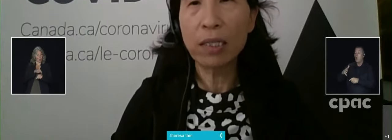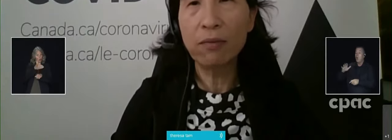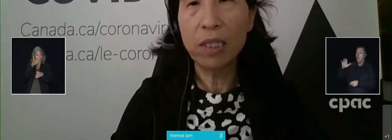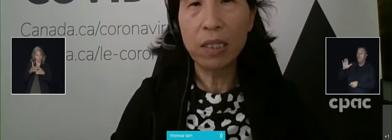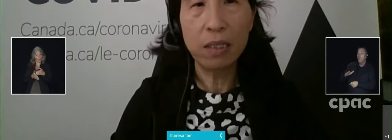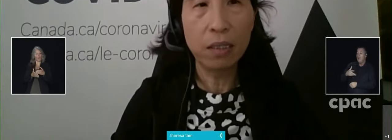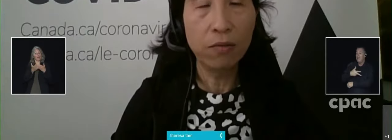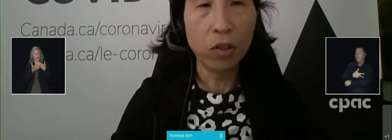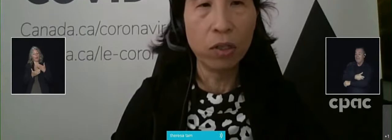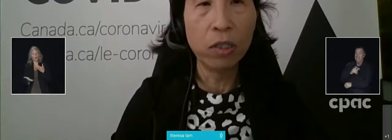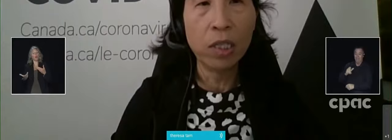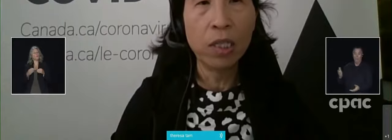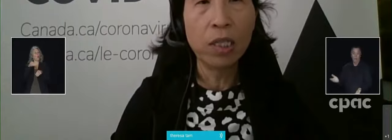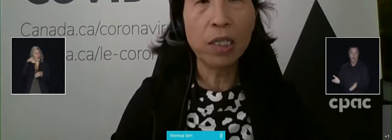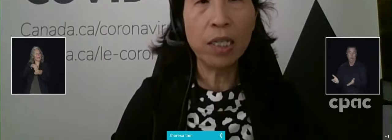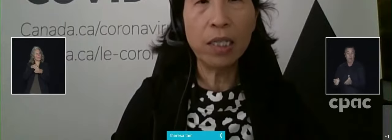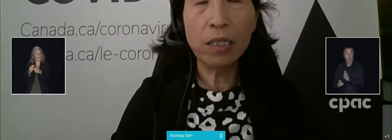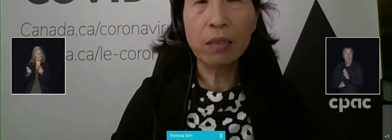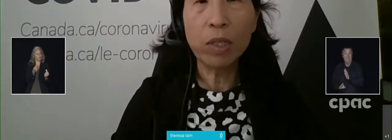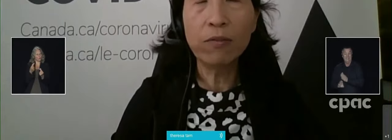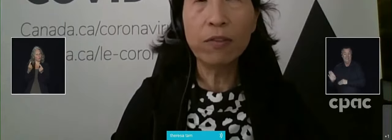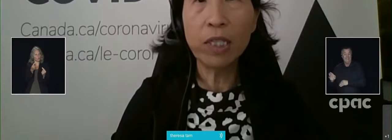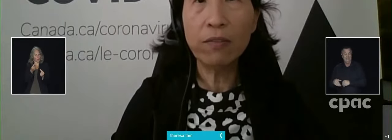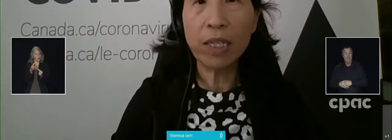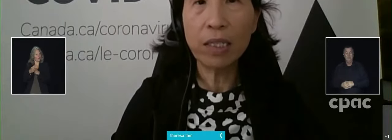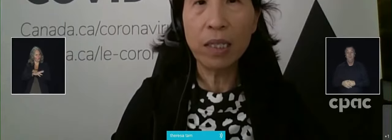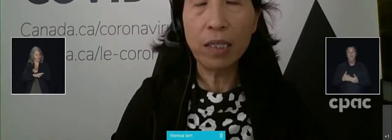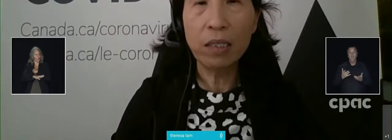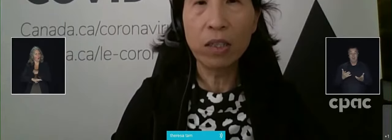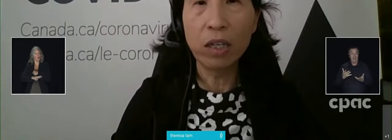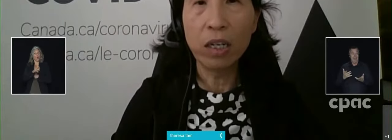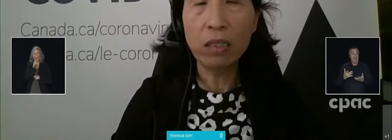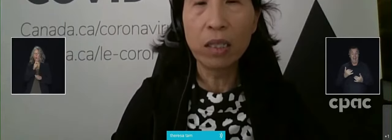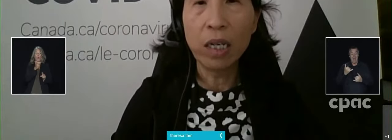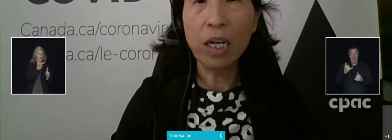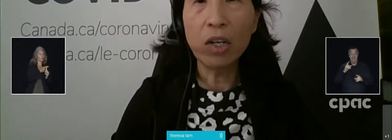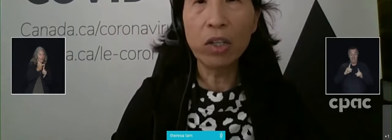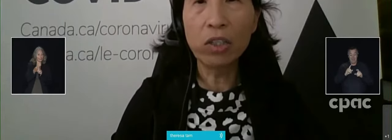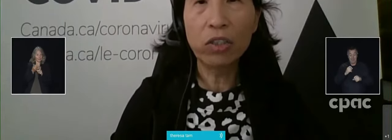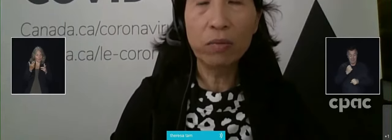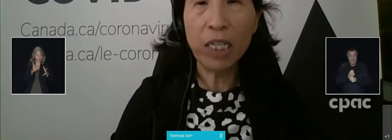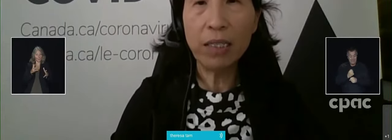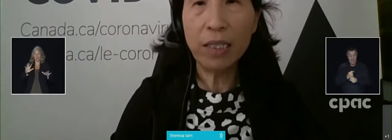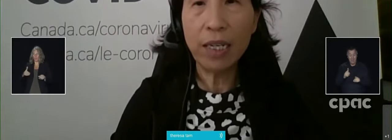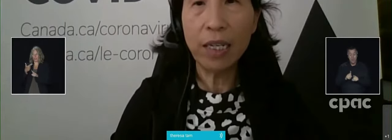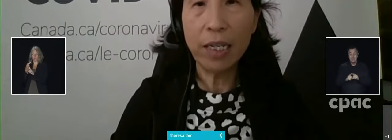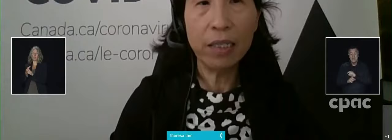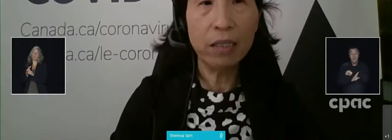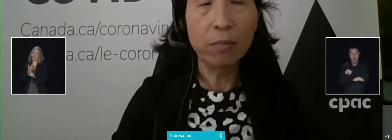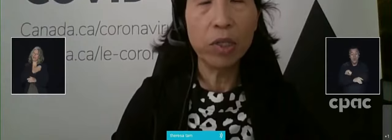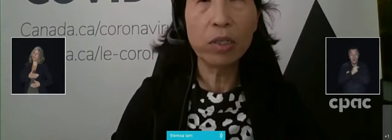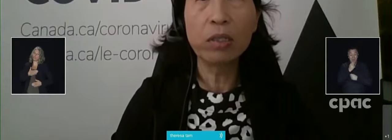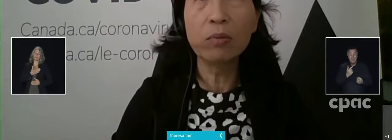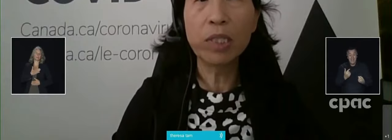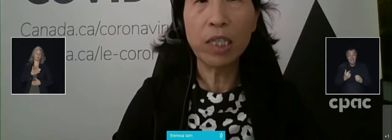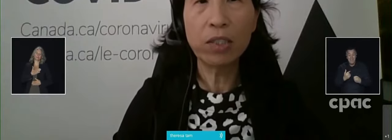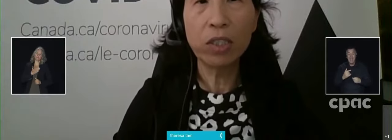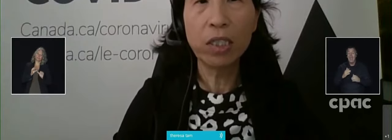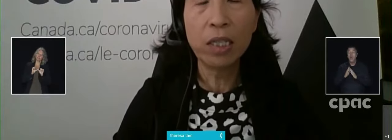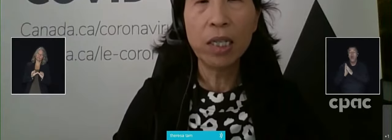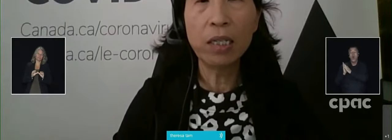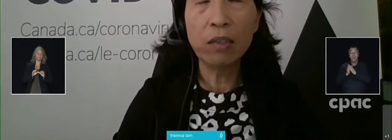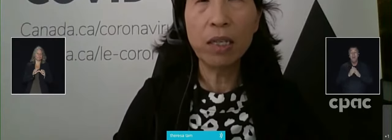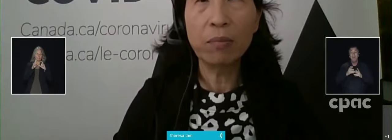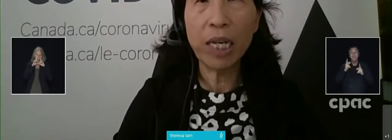indoor activities this fall, Canadians, whether fully vaccinated or not, are urged to maintain layers of personal